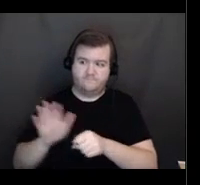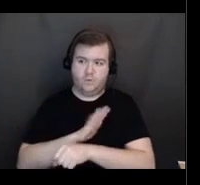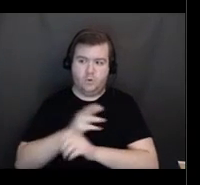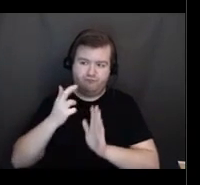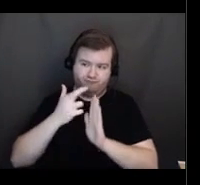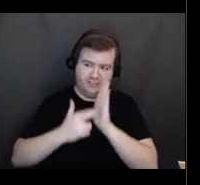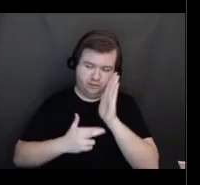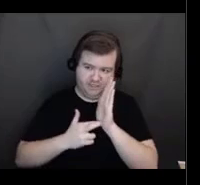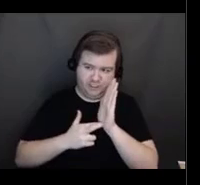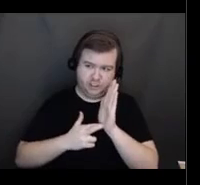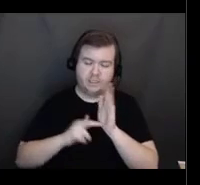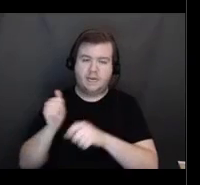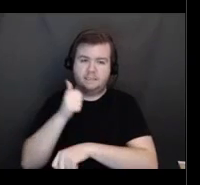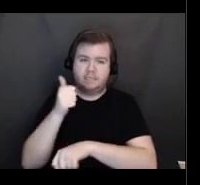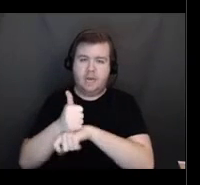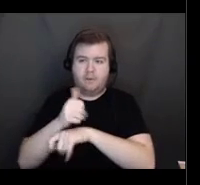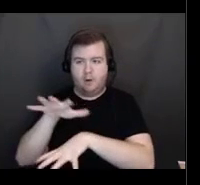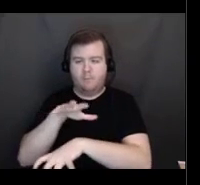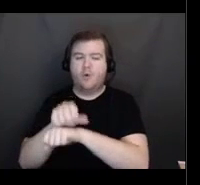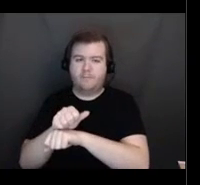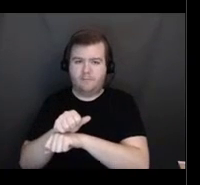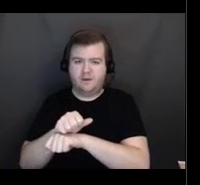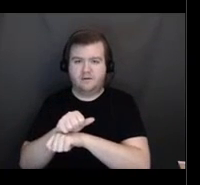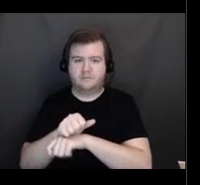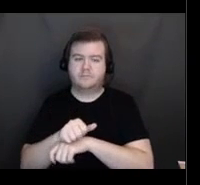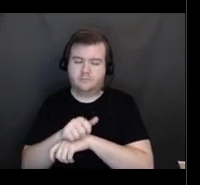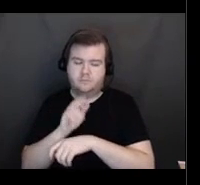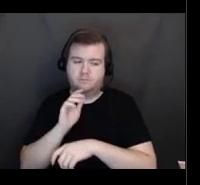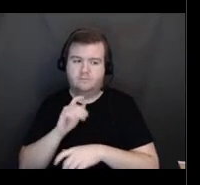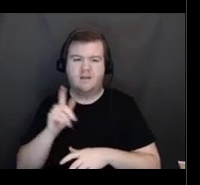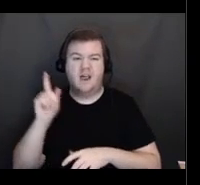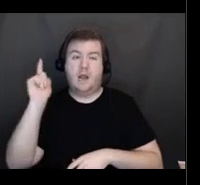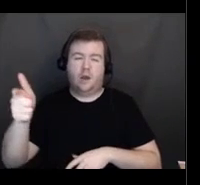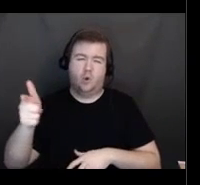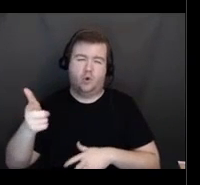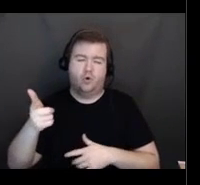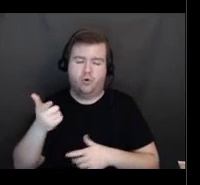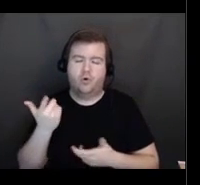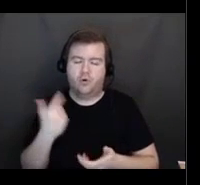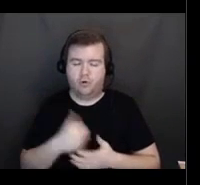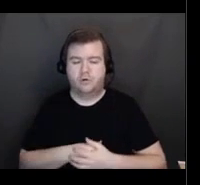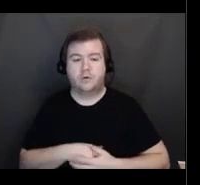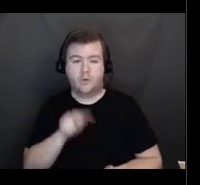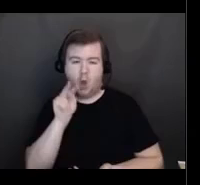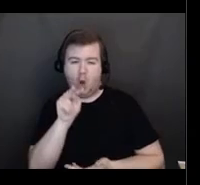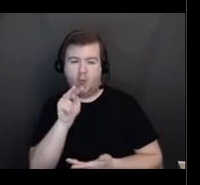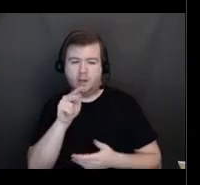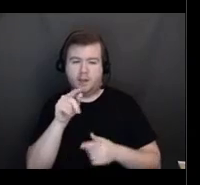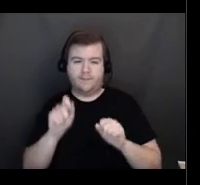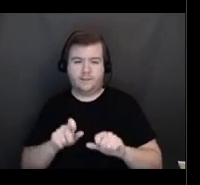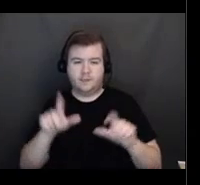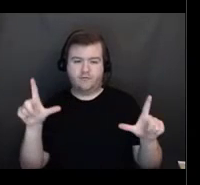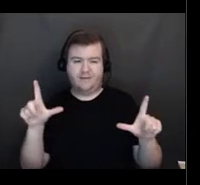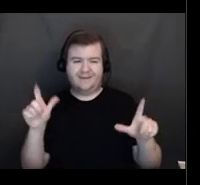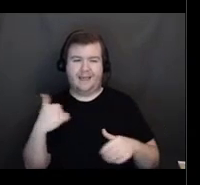VAMS system. So if you look at the screen, it is a two part type